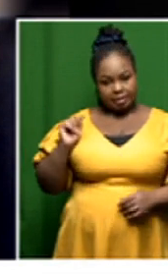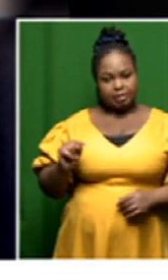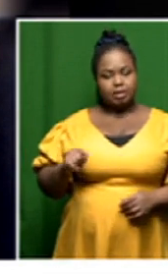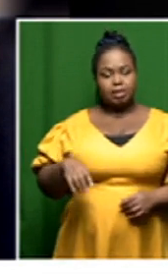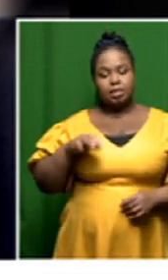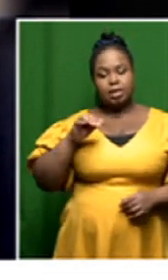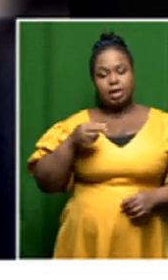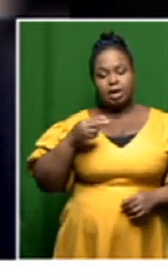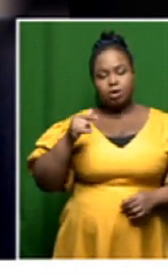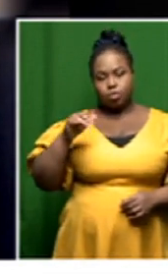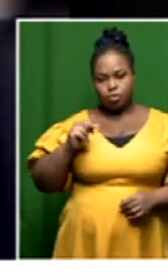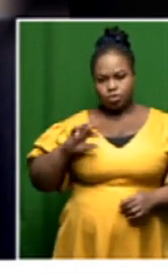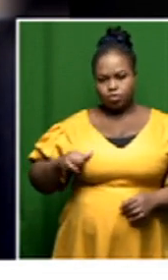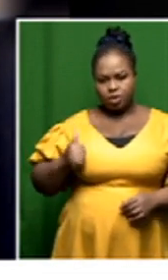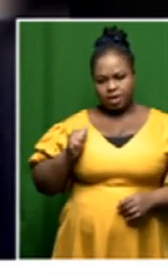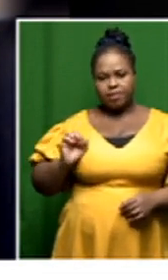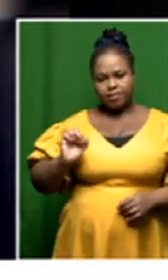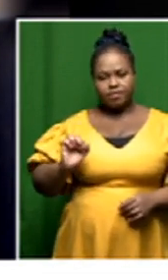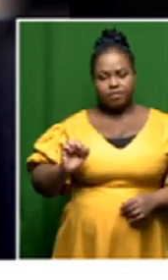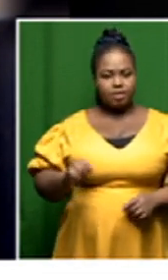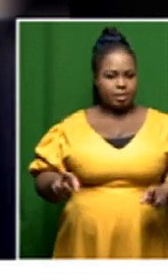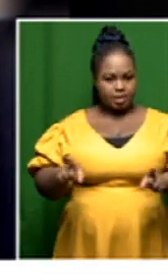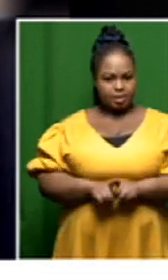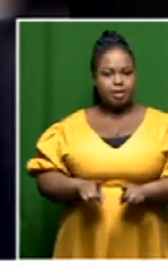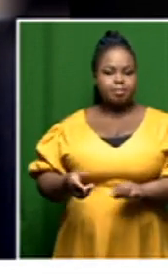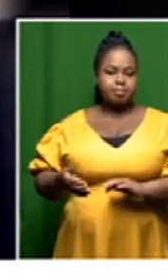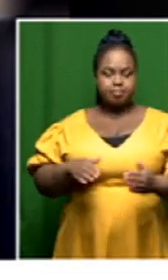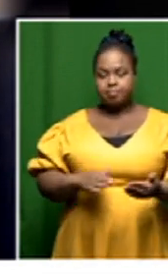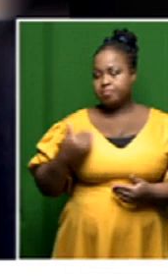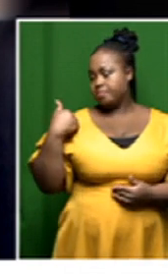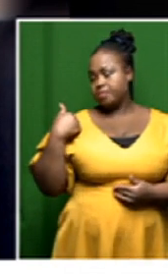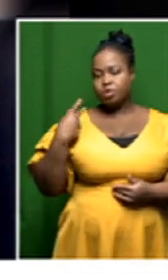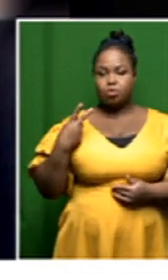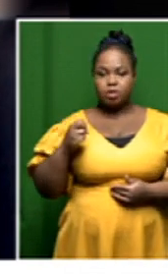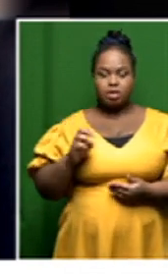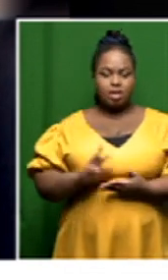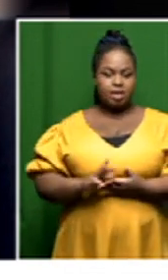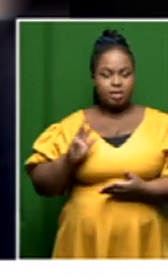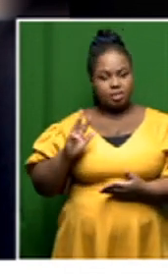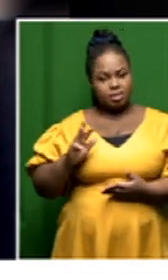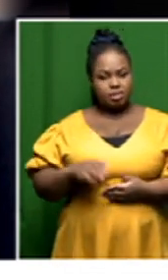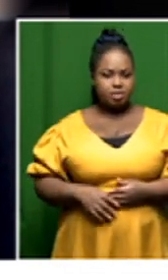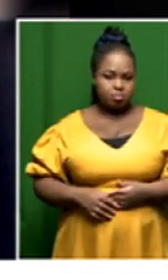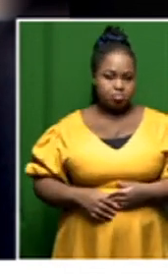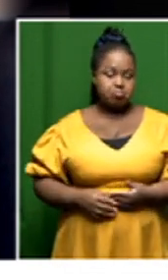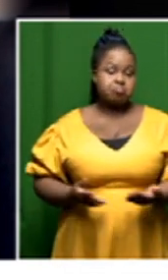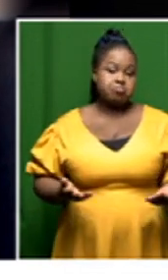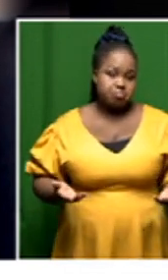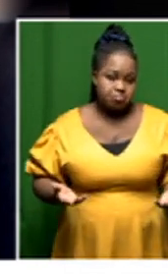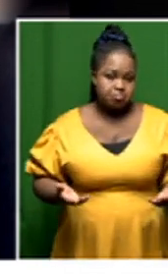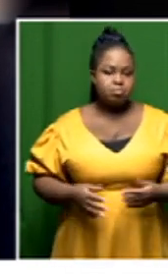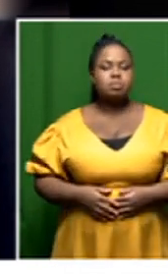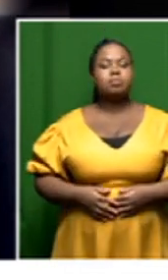imam harun's wife halima harun was passed on in 2019 and this was also the day